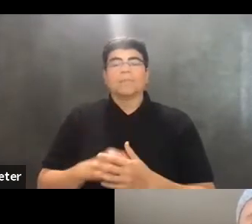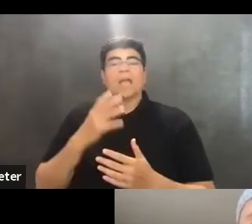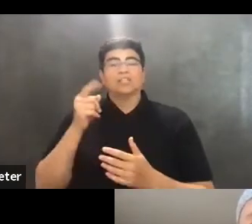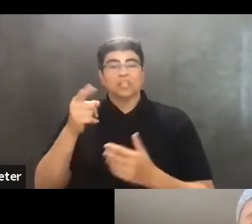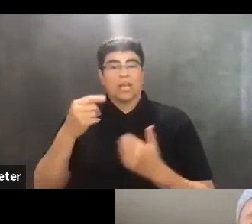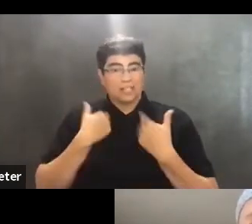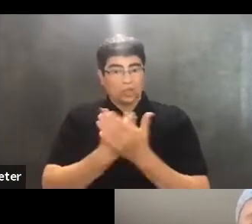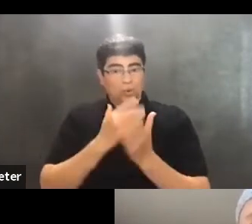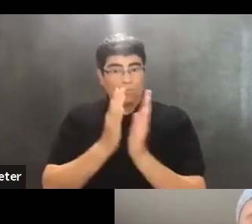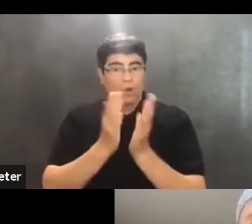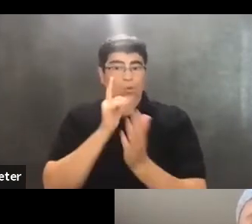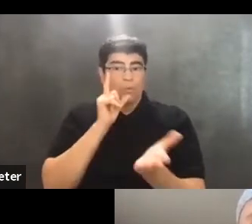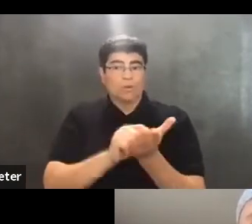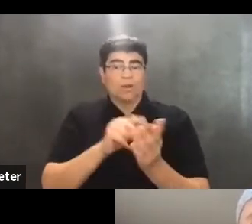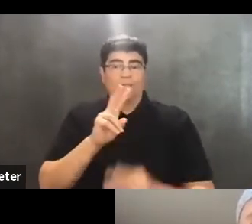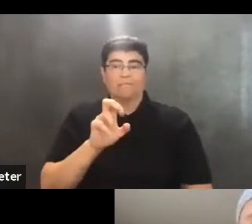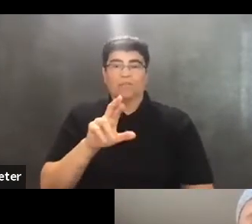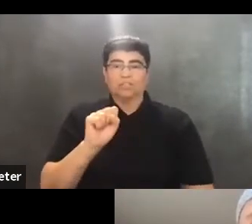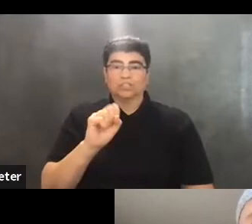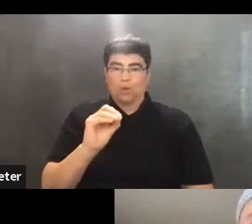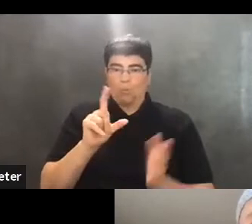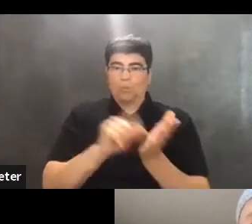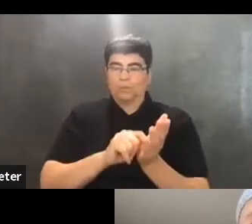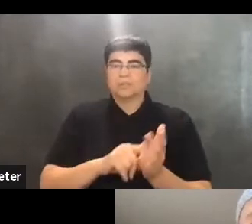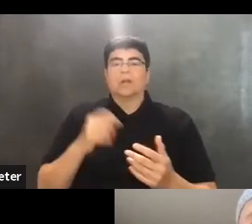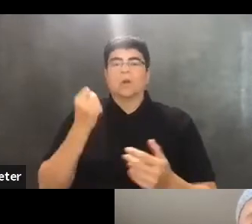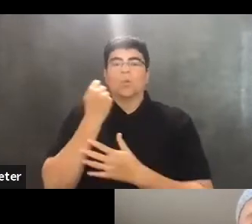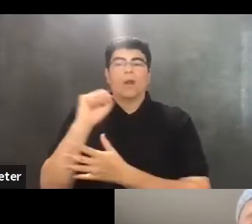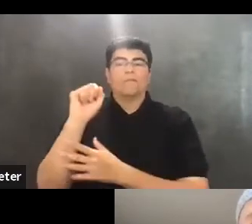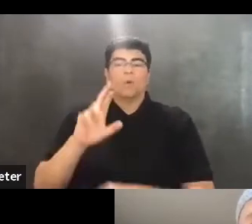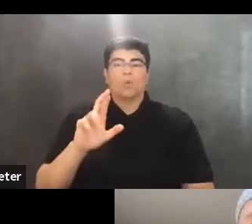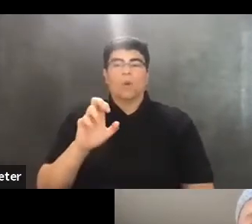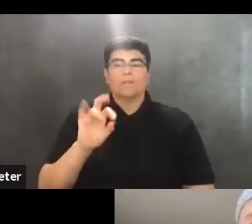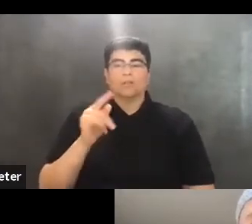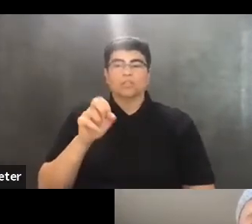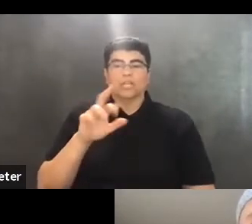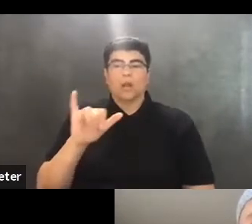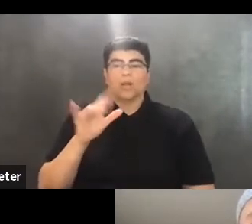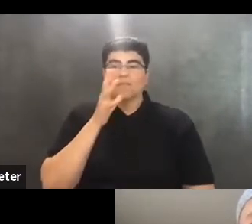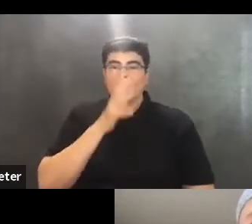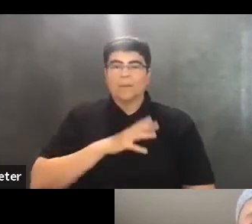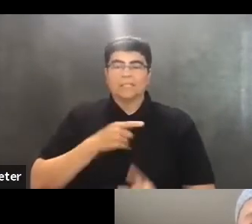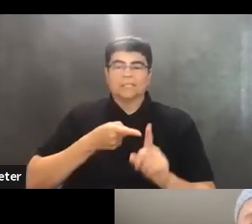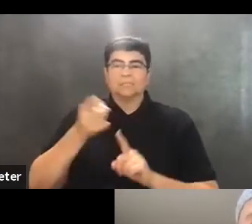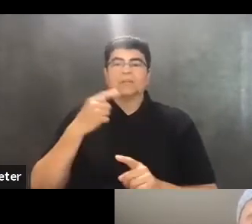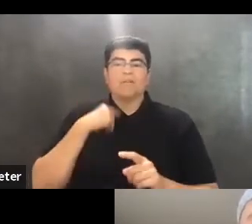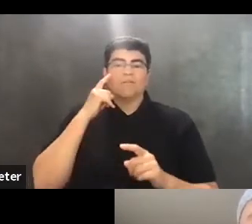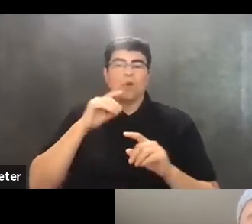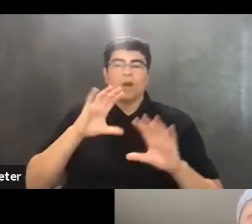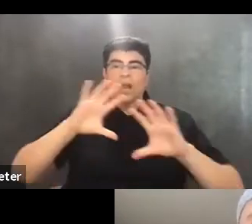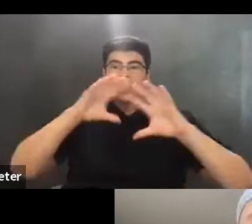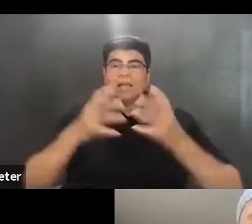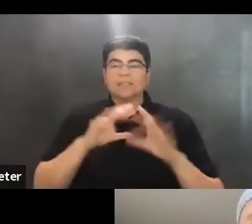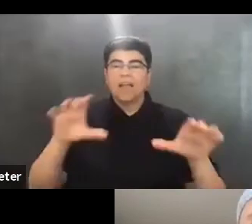a new book coming out from Verso this month, Revolutionary Feminisms, Conversations on Collective Action and Radical